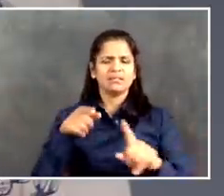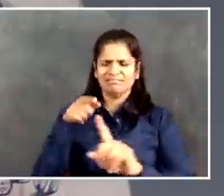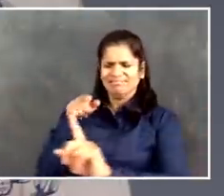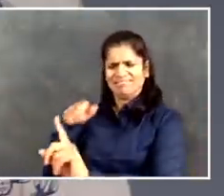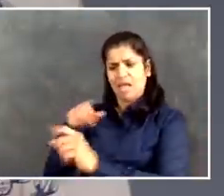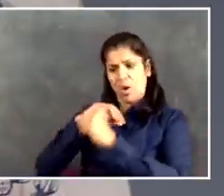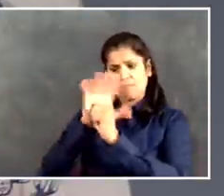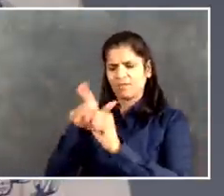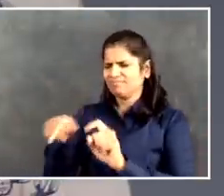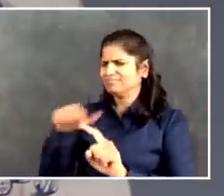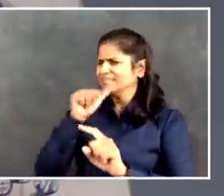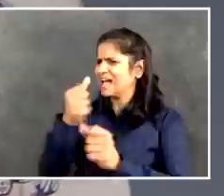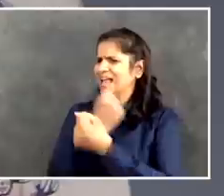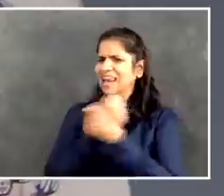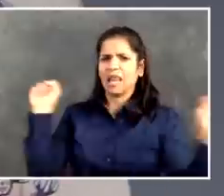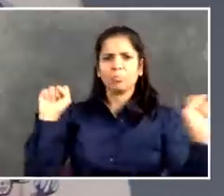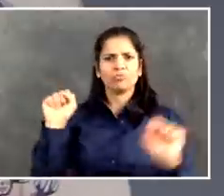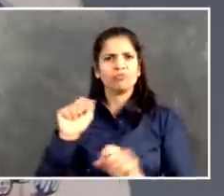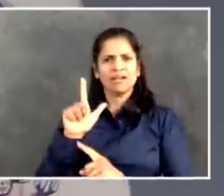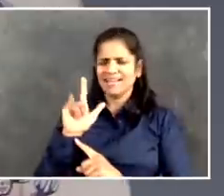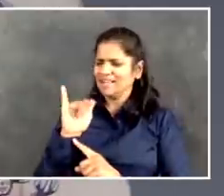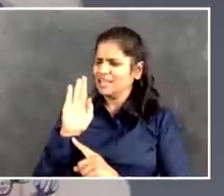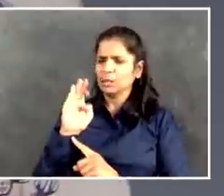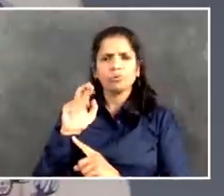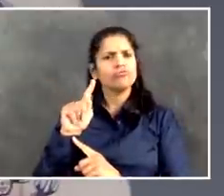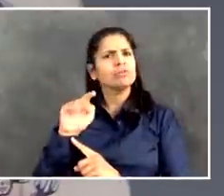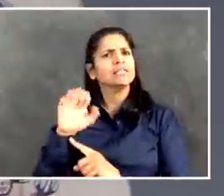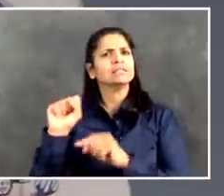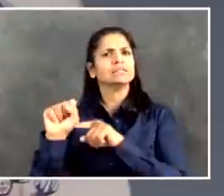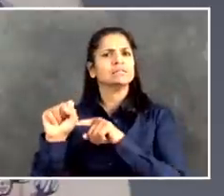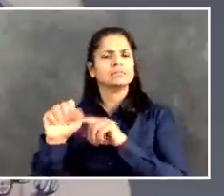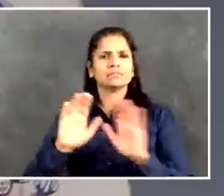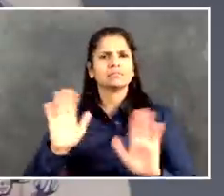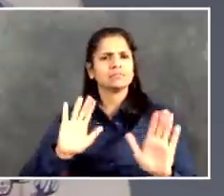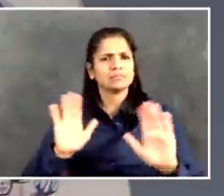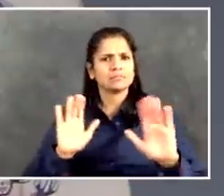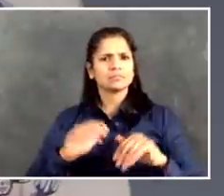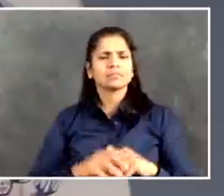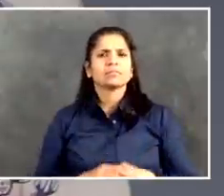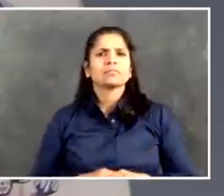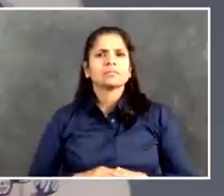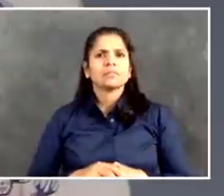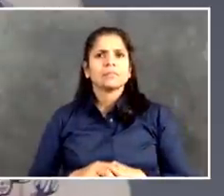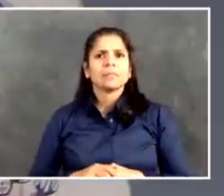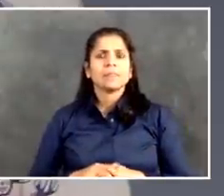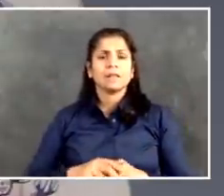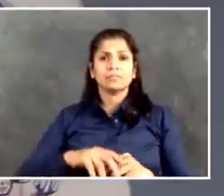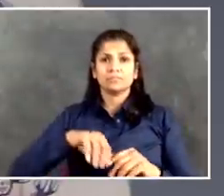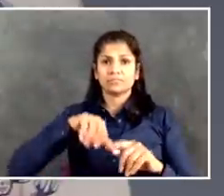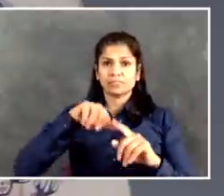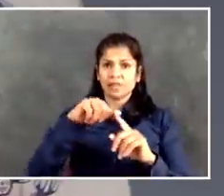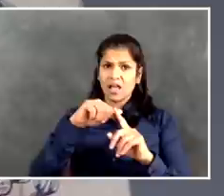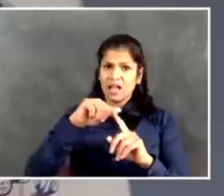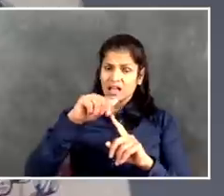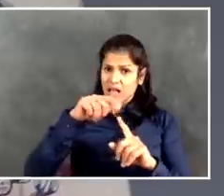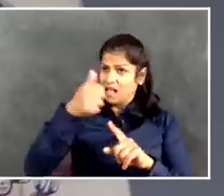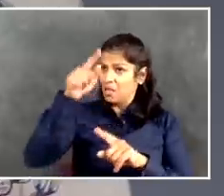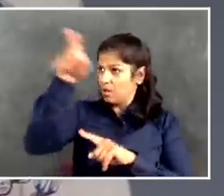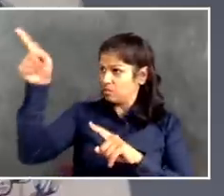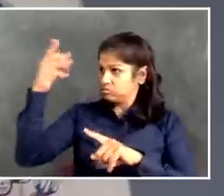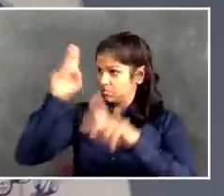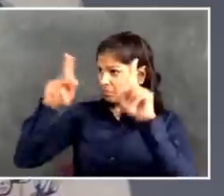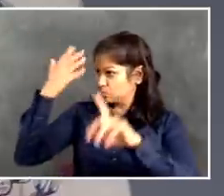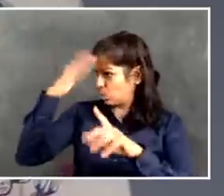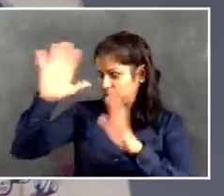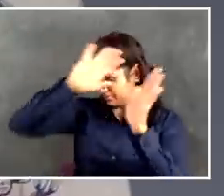when we get to the day where we start to open things up, it's going to be because we're absolutely convinced that we're truly at the right